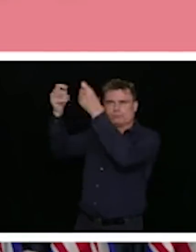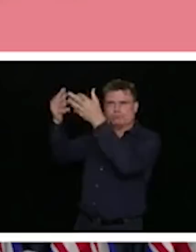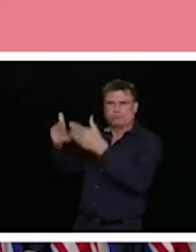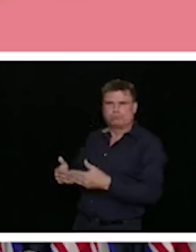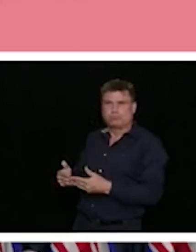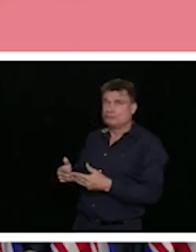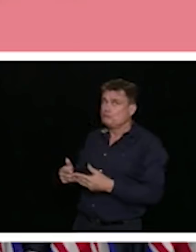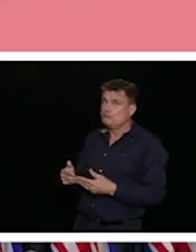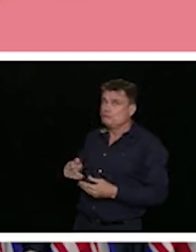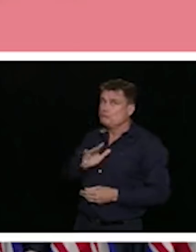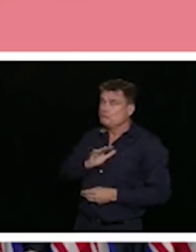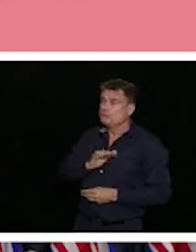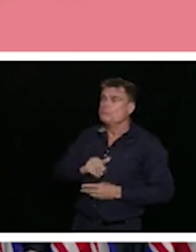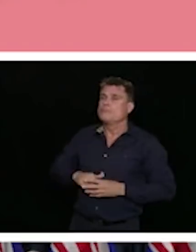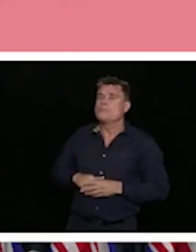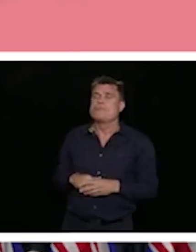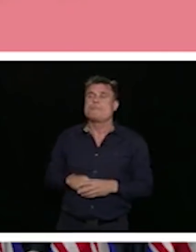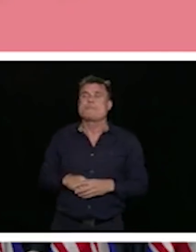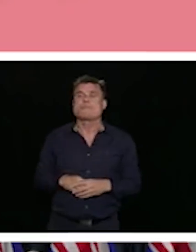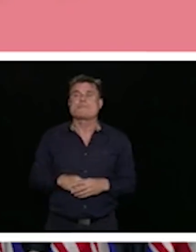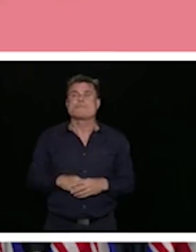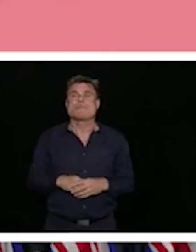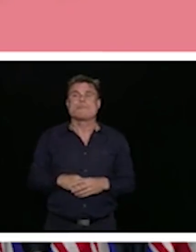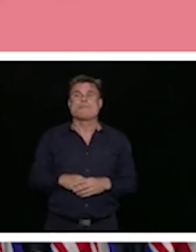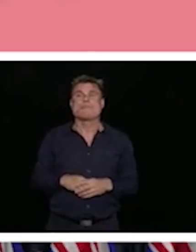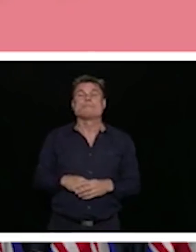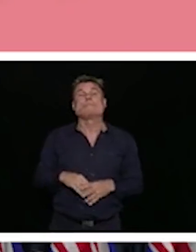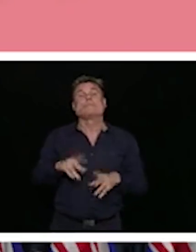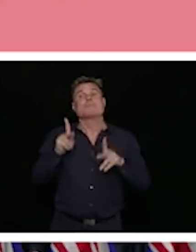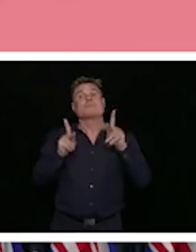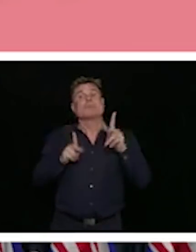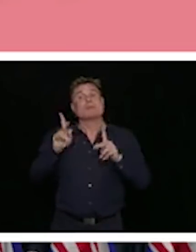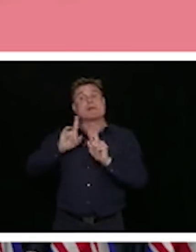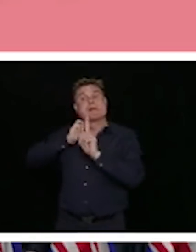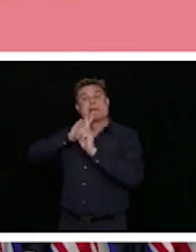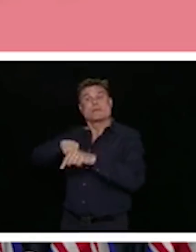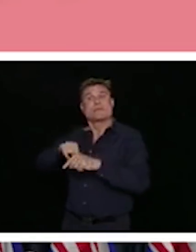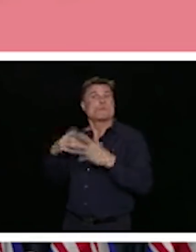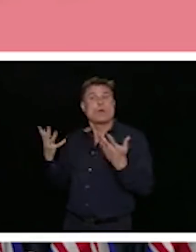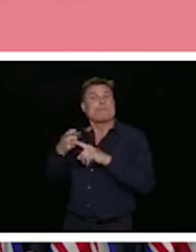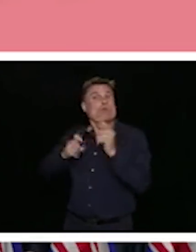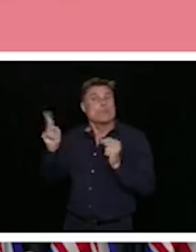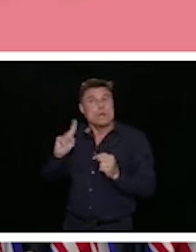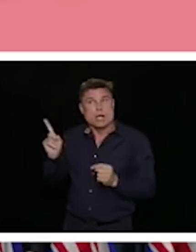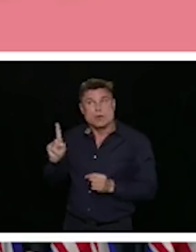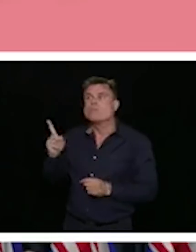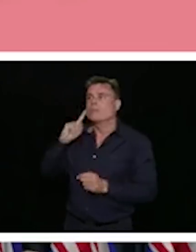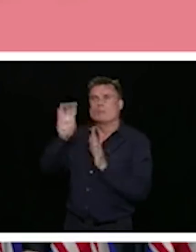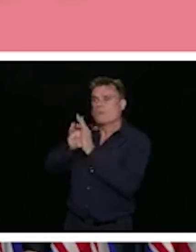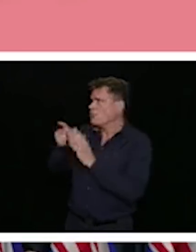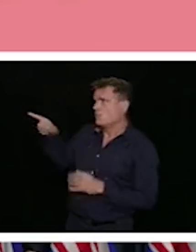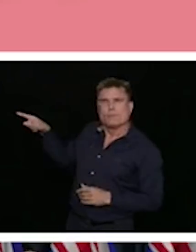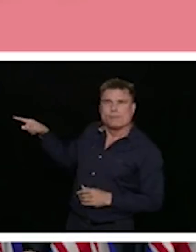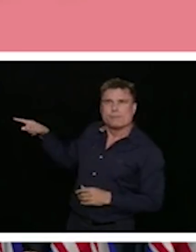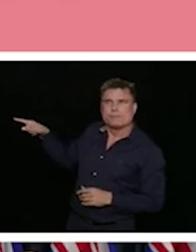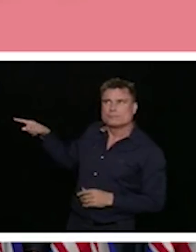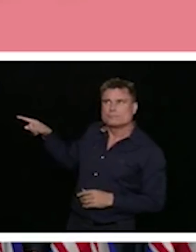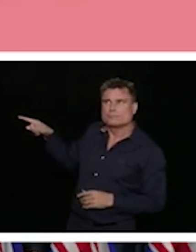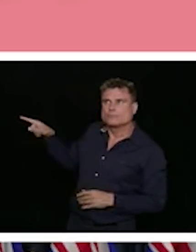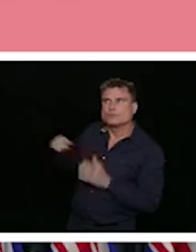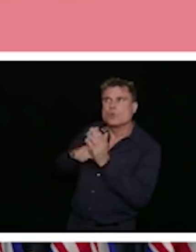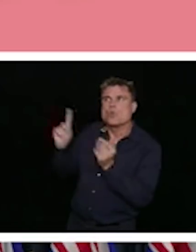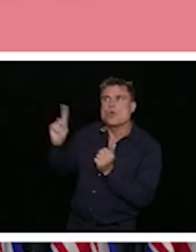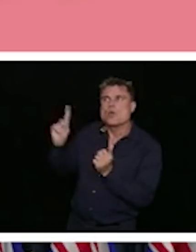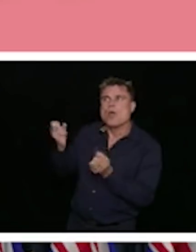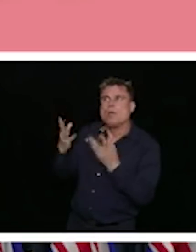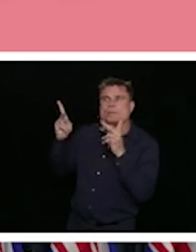the sample was of the population here in BC. And a couple of the high level things that we have looked at so far. There is much, much more